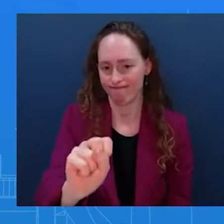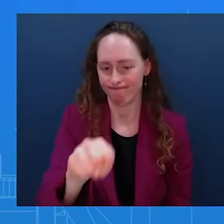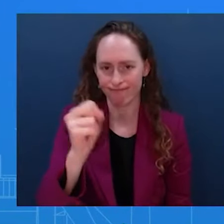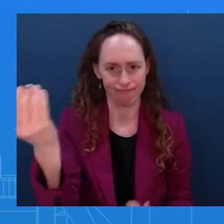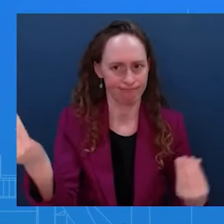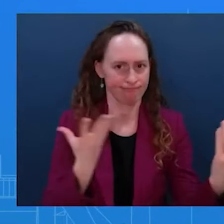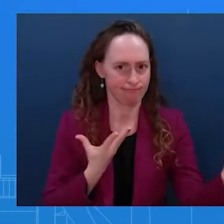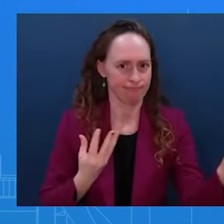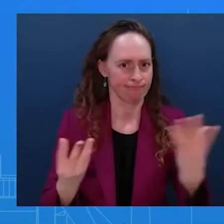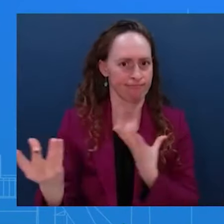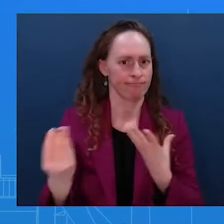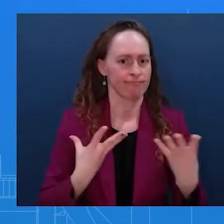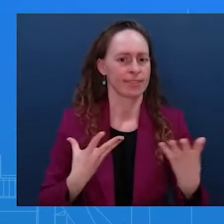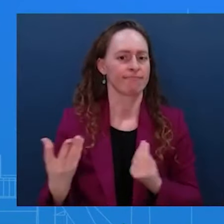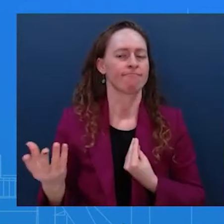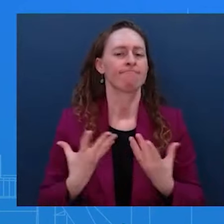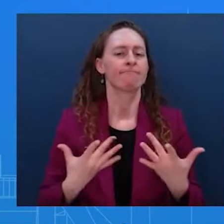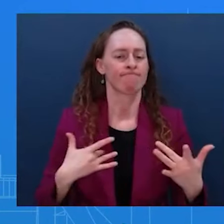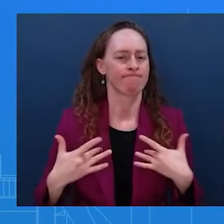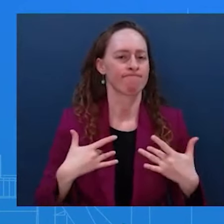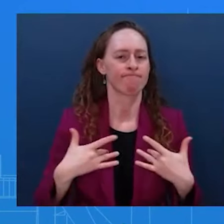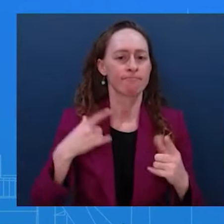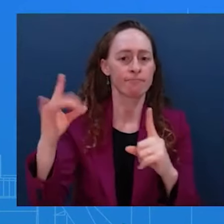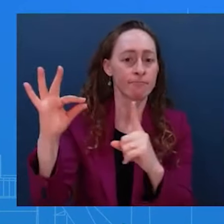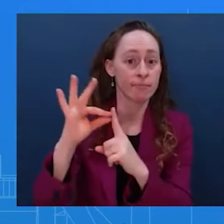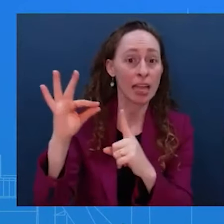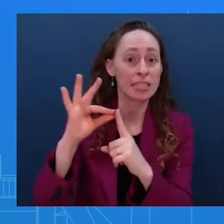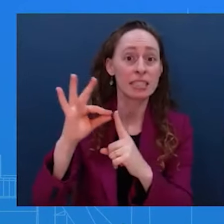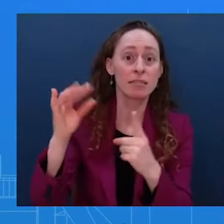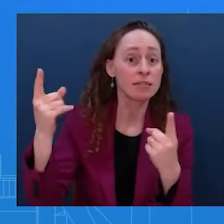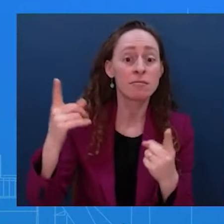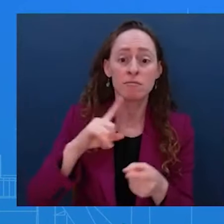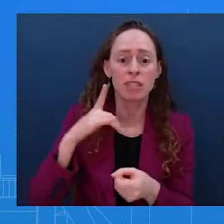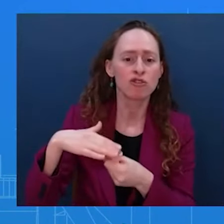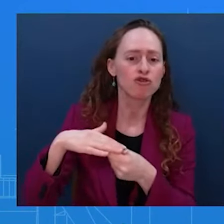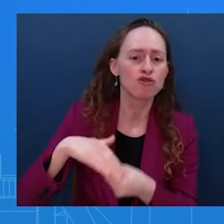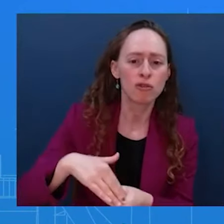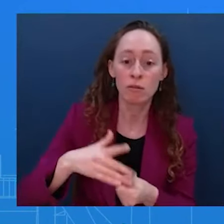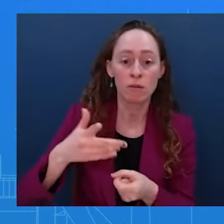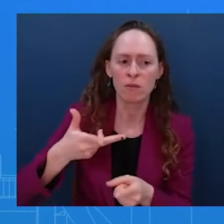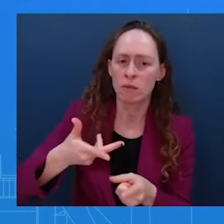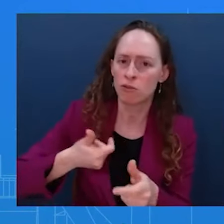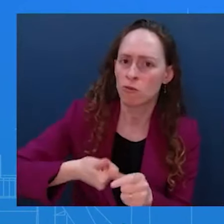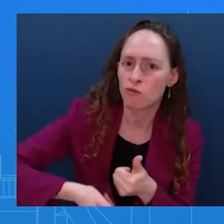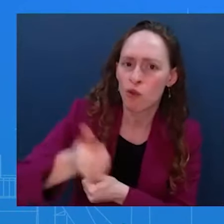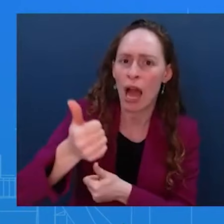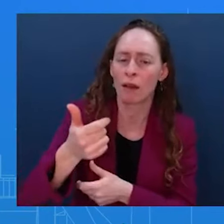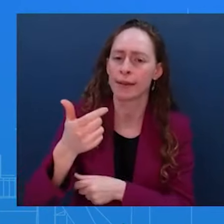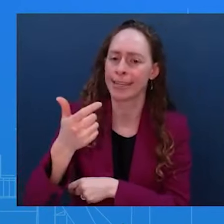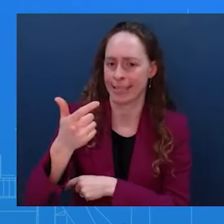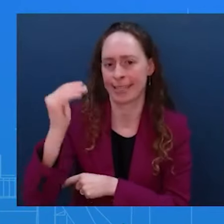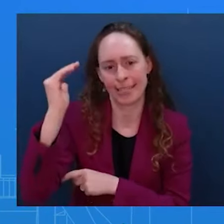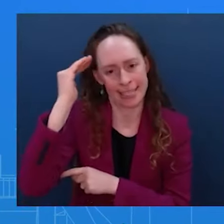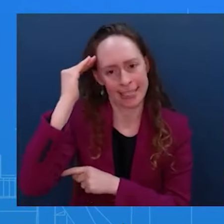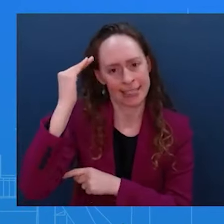terms of intimidation, voter suppression, that kind of thing. And so we are watching this very, very closely. And as I